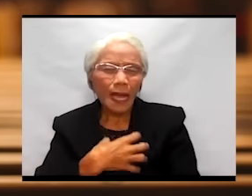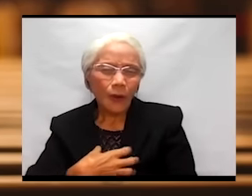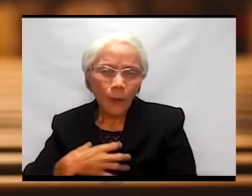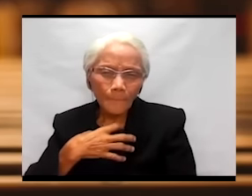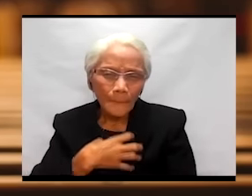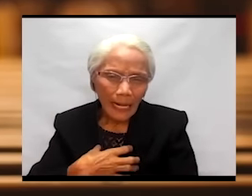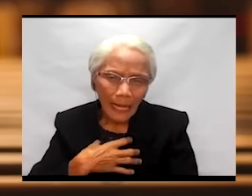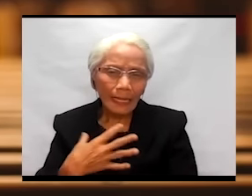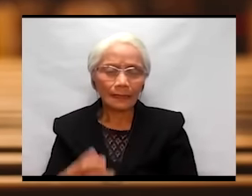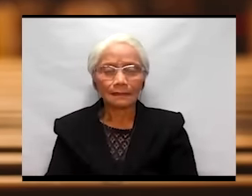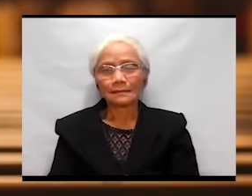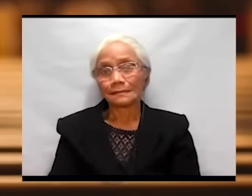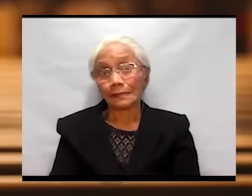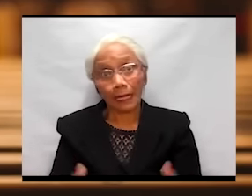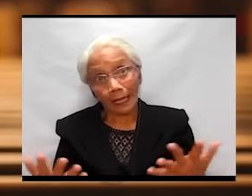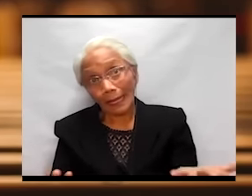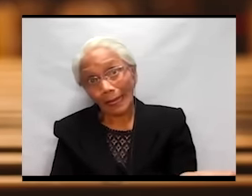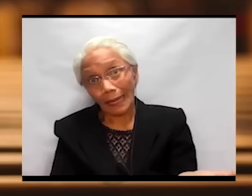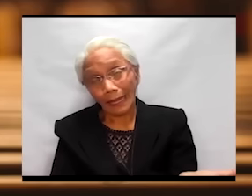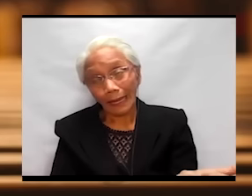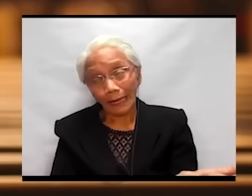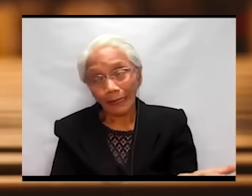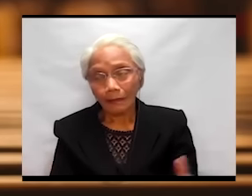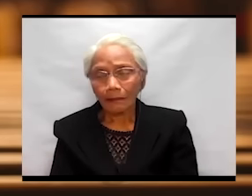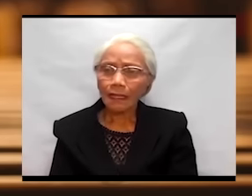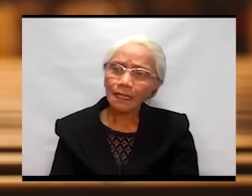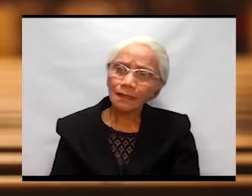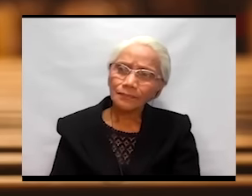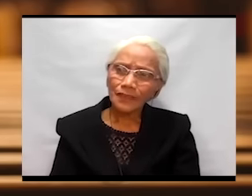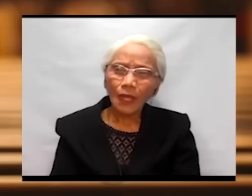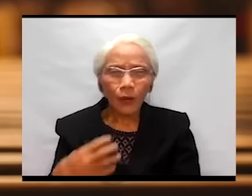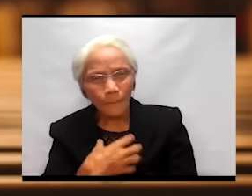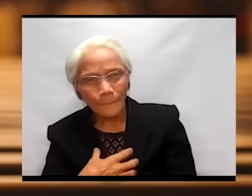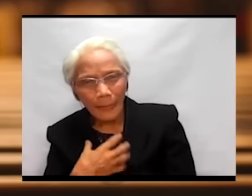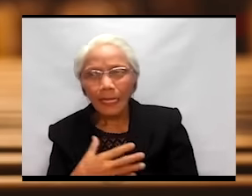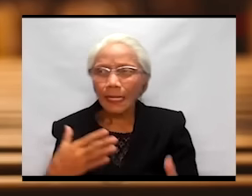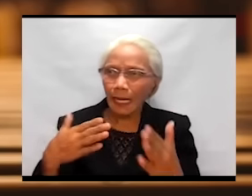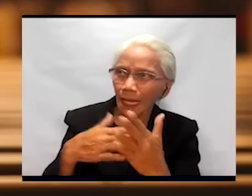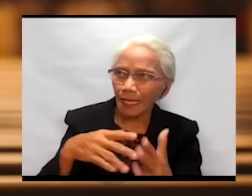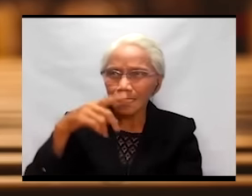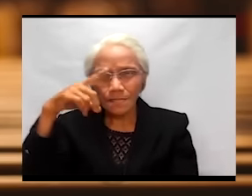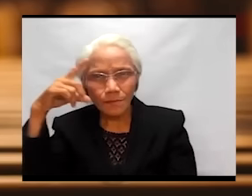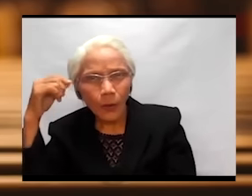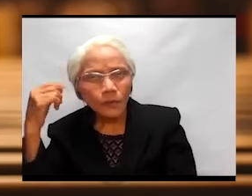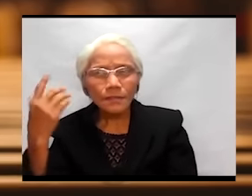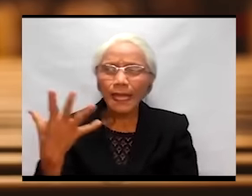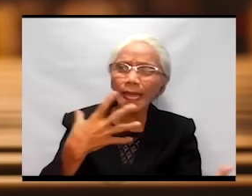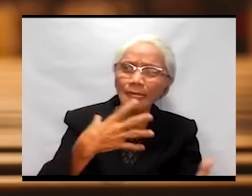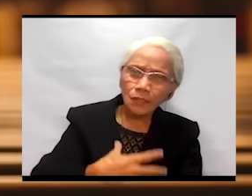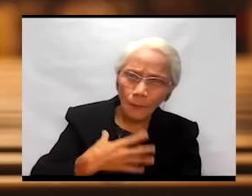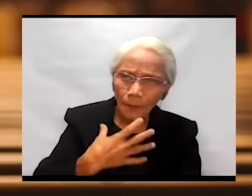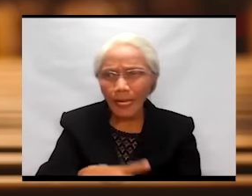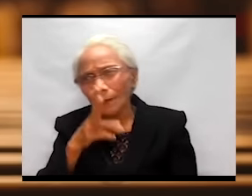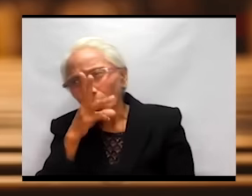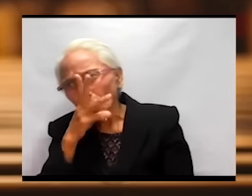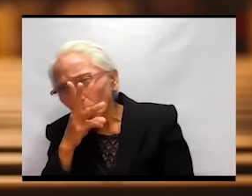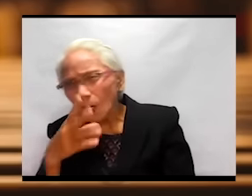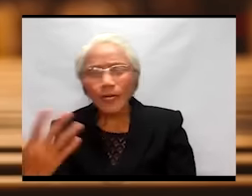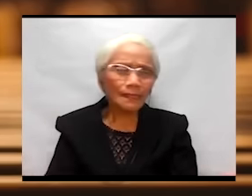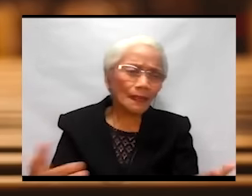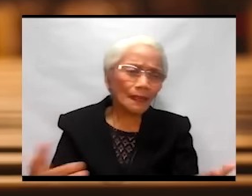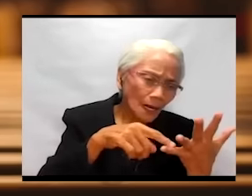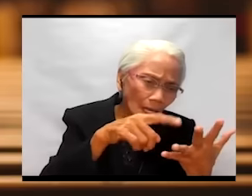Complaints. Complaining against Moses, complaining about the water, complaining about the manna,